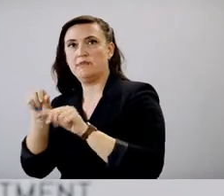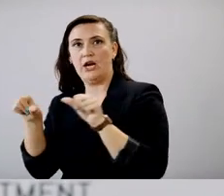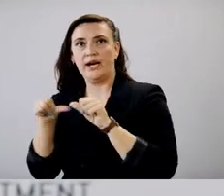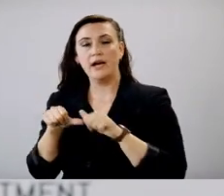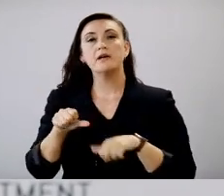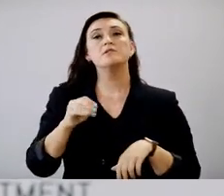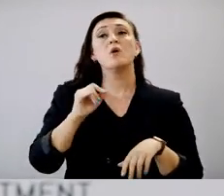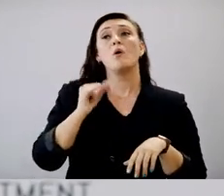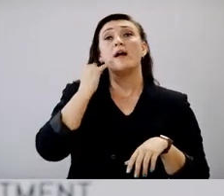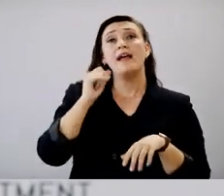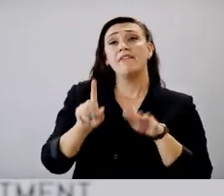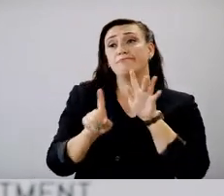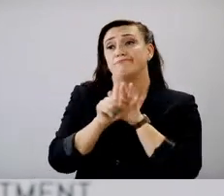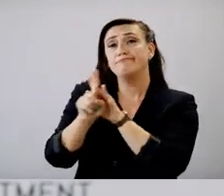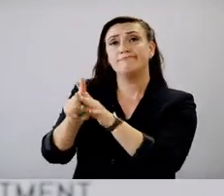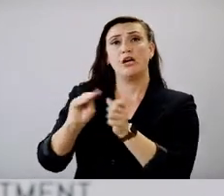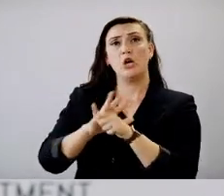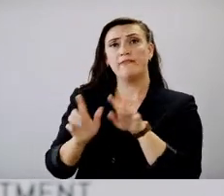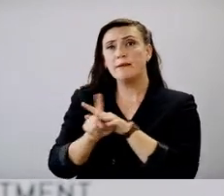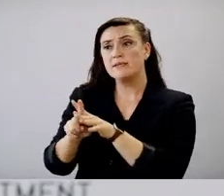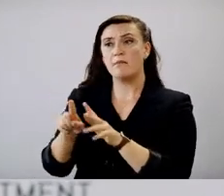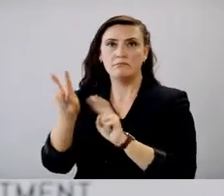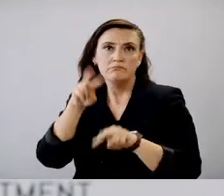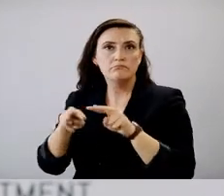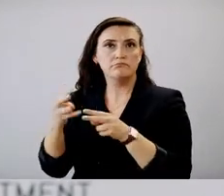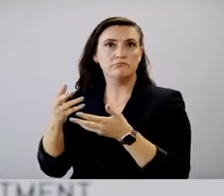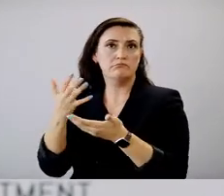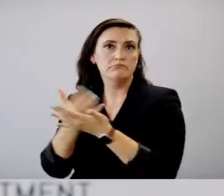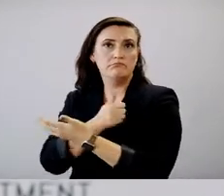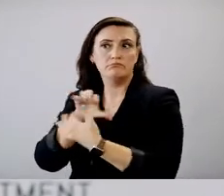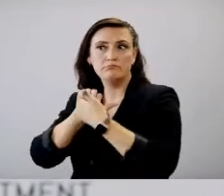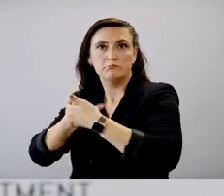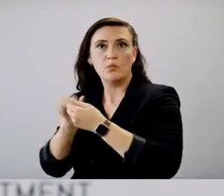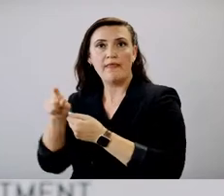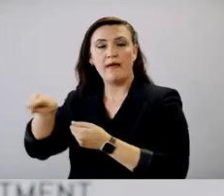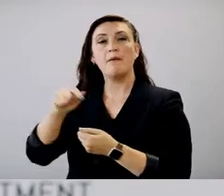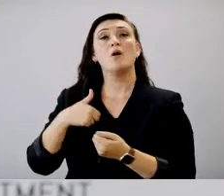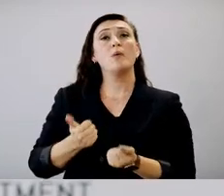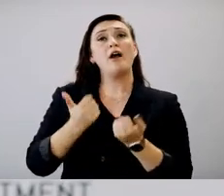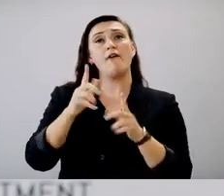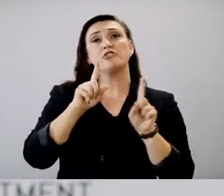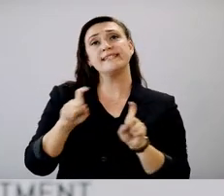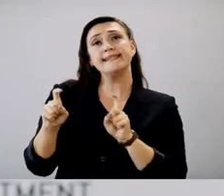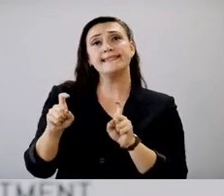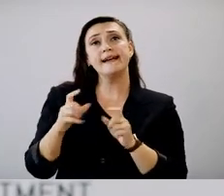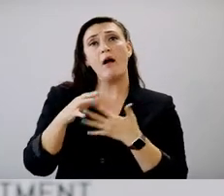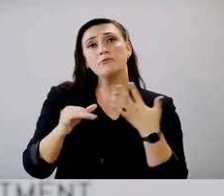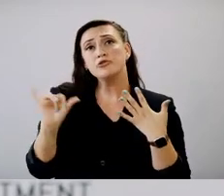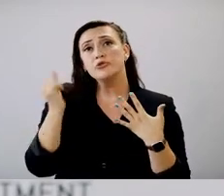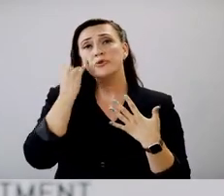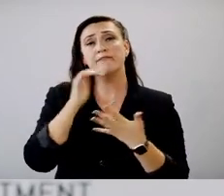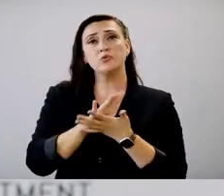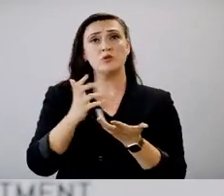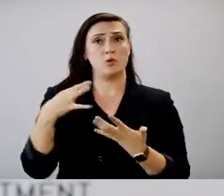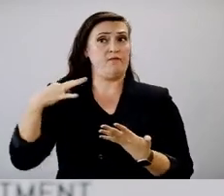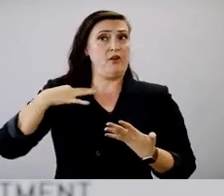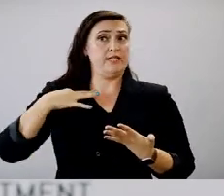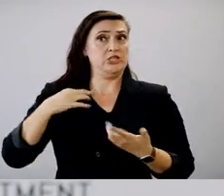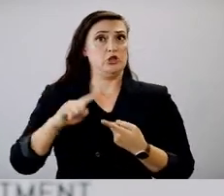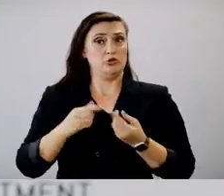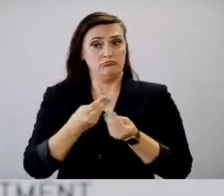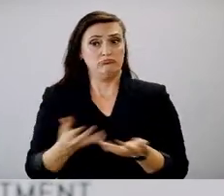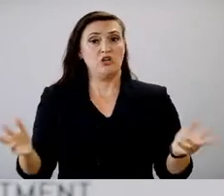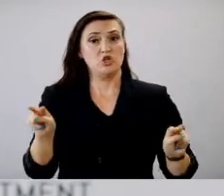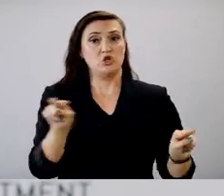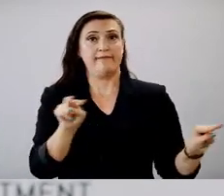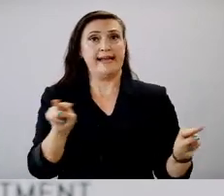cases are identified, we're also offering, um, a testing solution if schools are interested in volunteering to